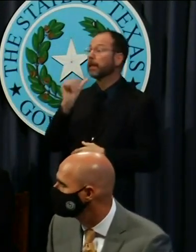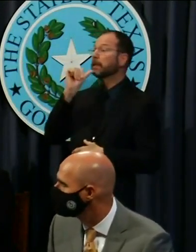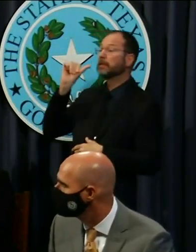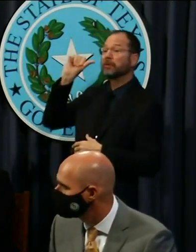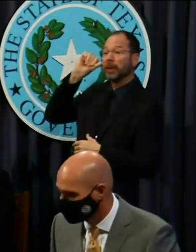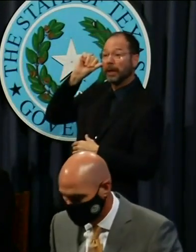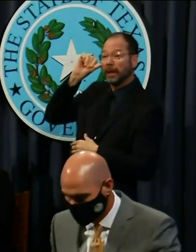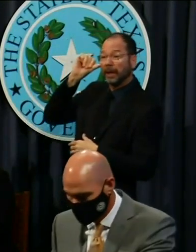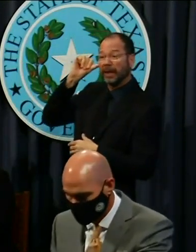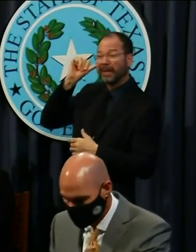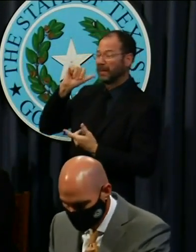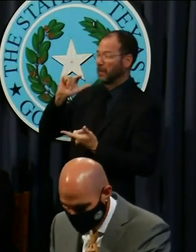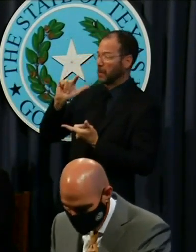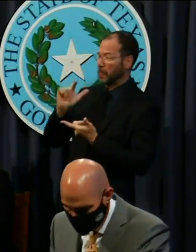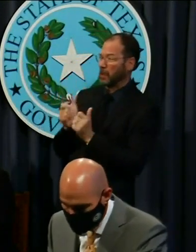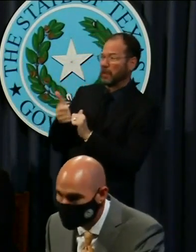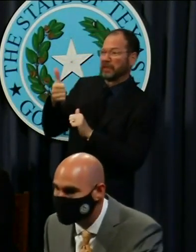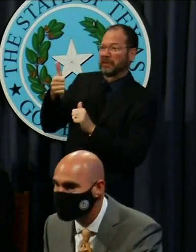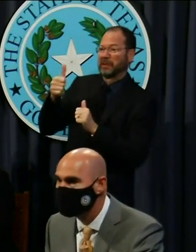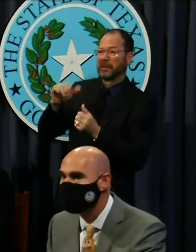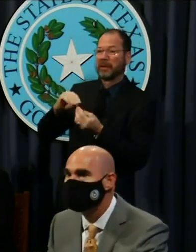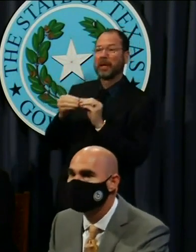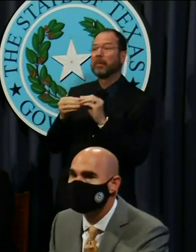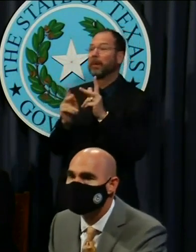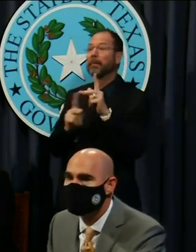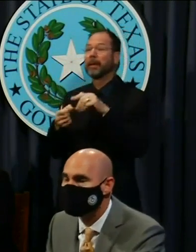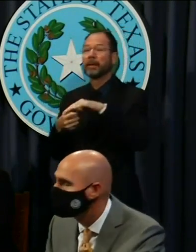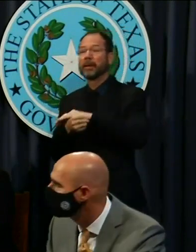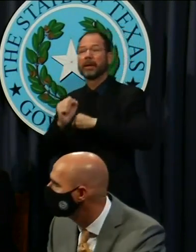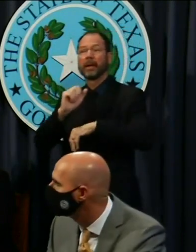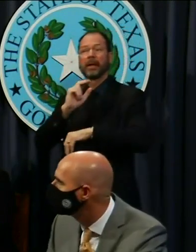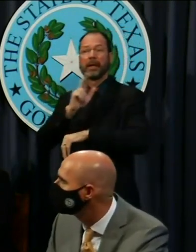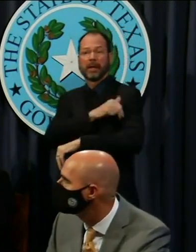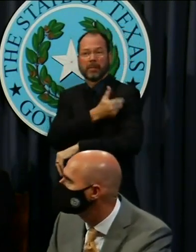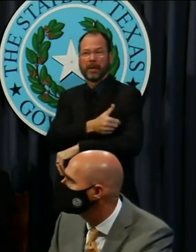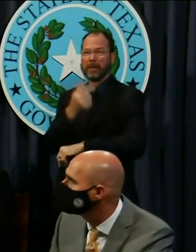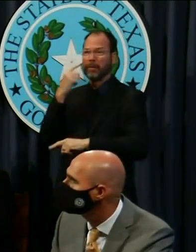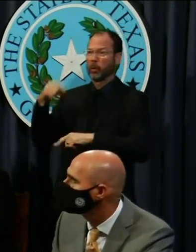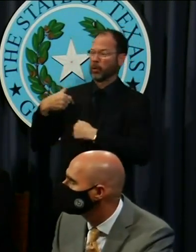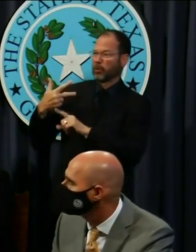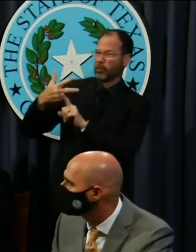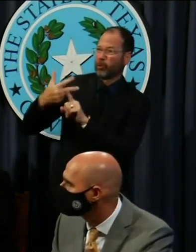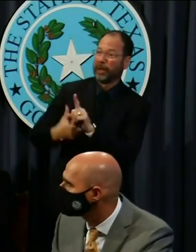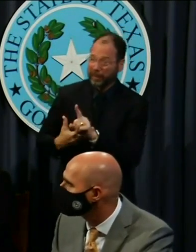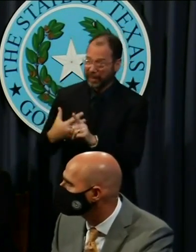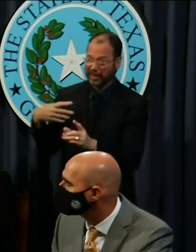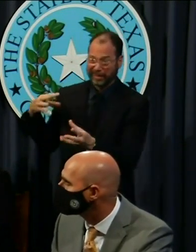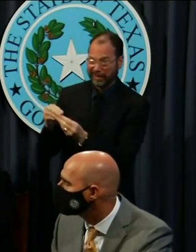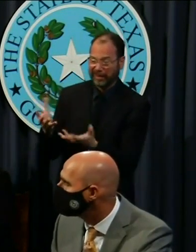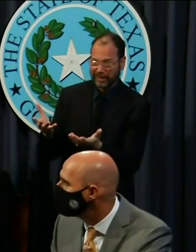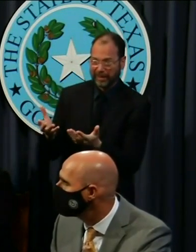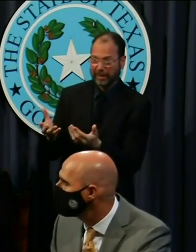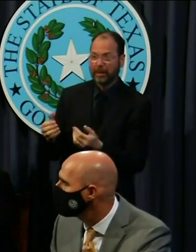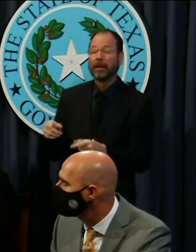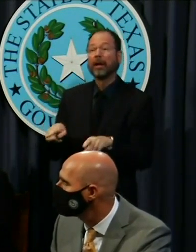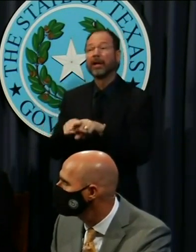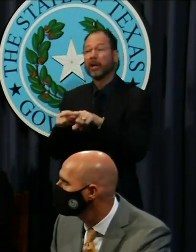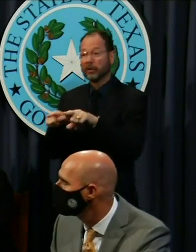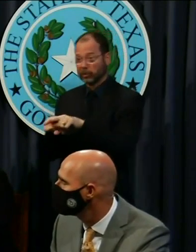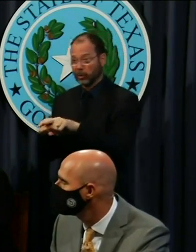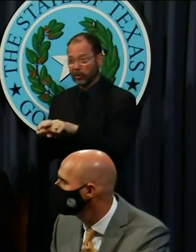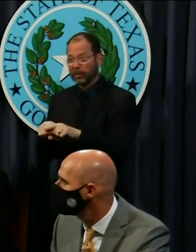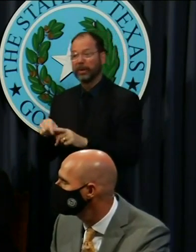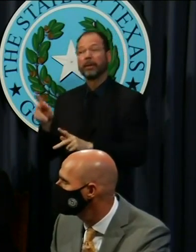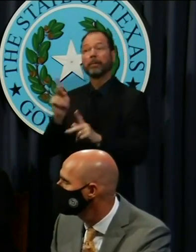we had the lowest number of hospitalizations in the past three months. And importantly, the number of